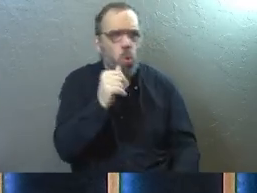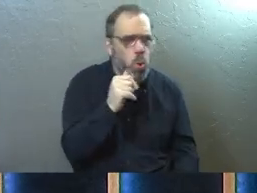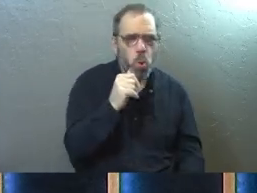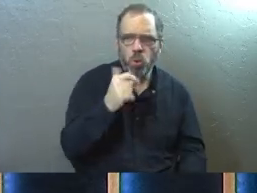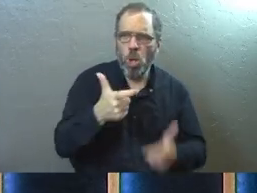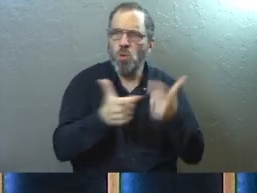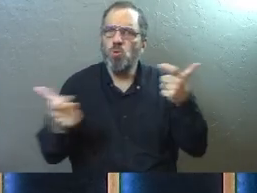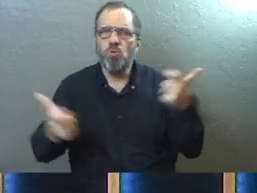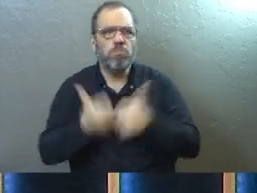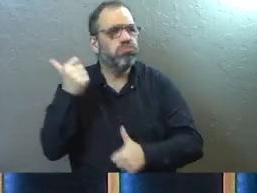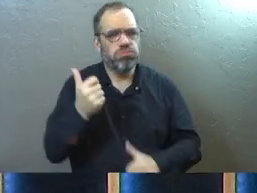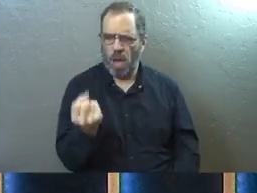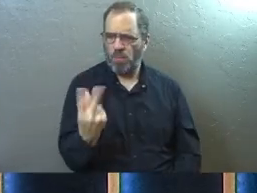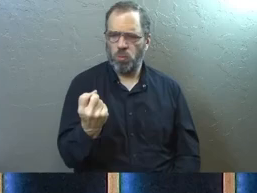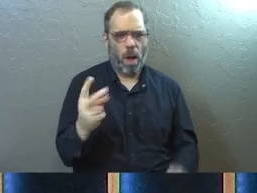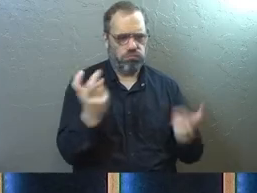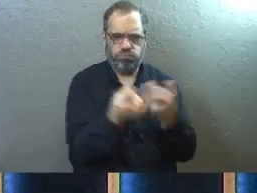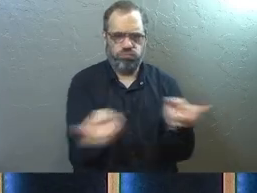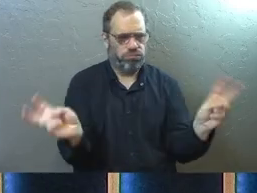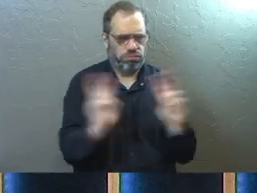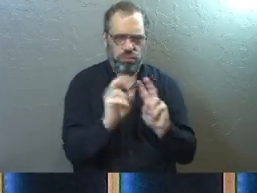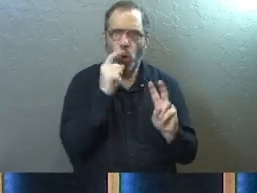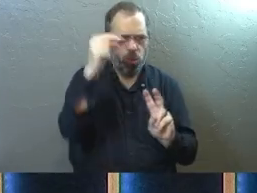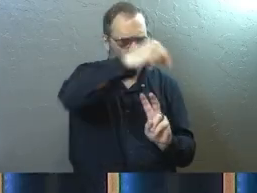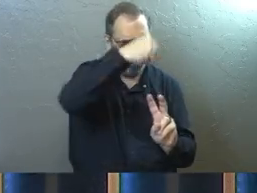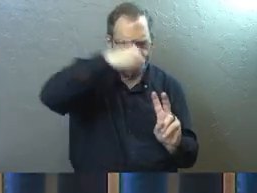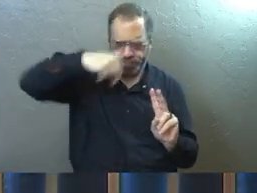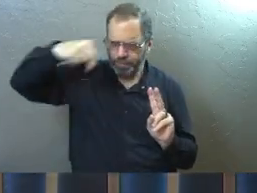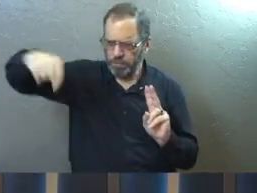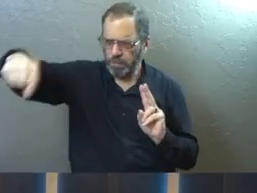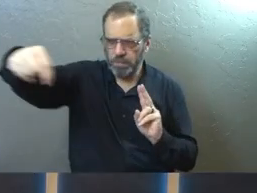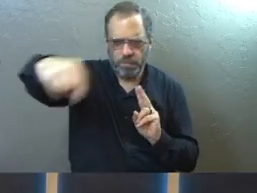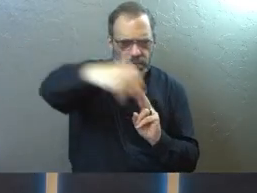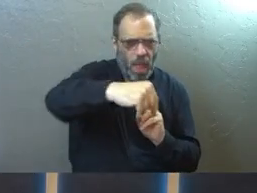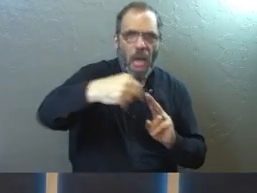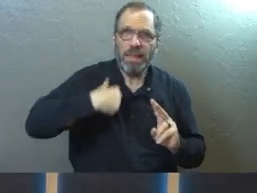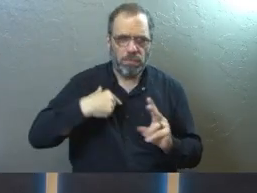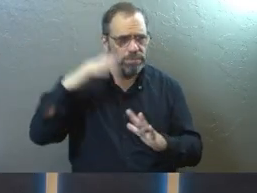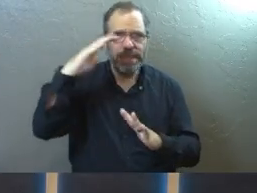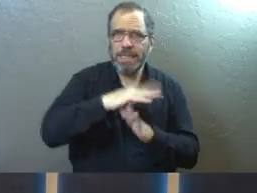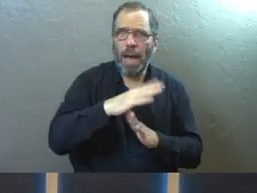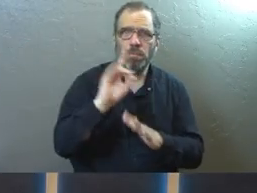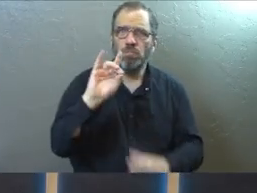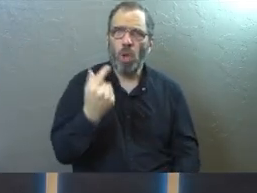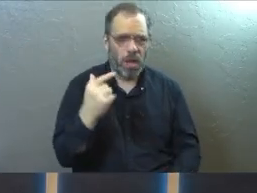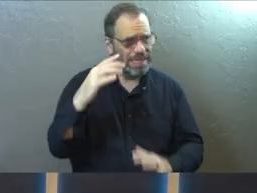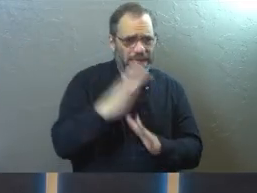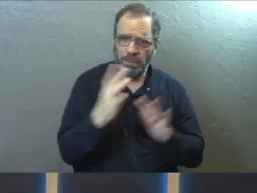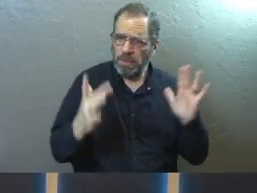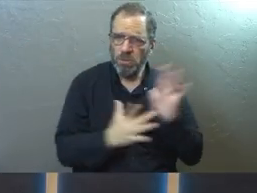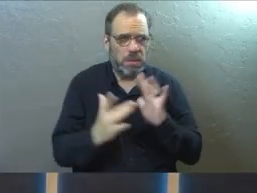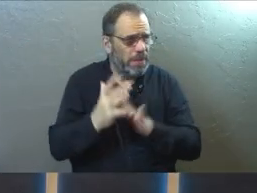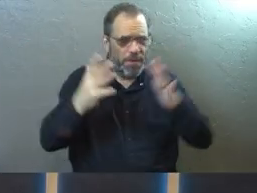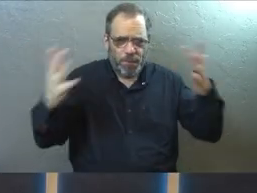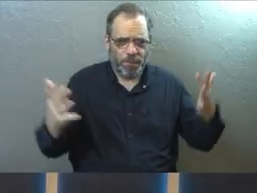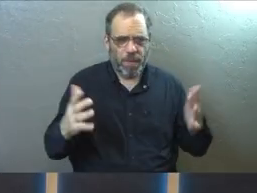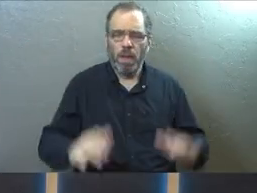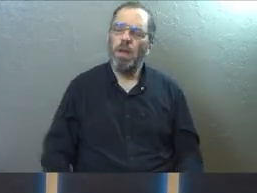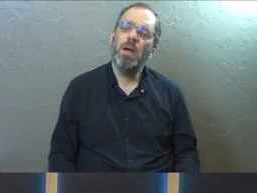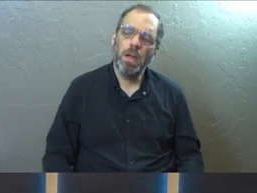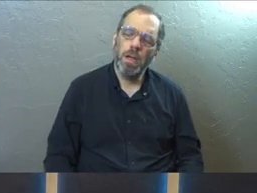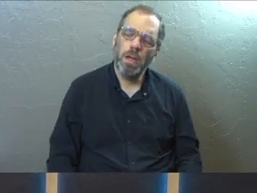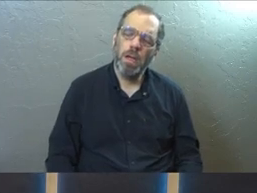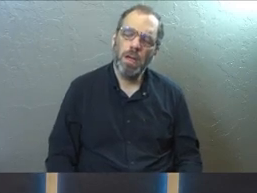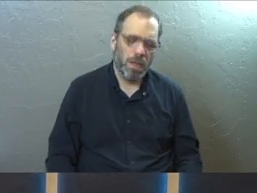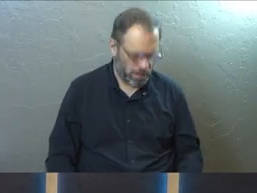who is the greatest amongst us 12. They always want to be the top. And Jesus is always discouraged